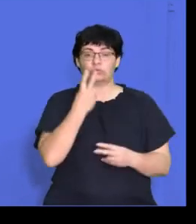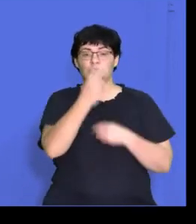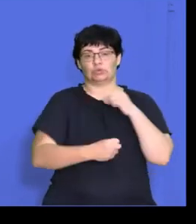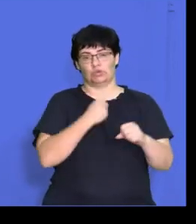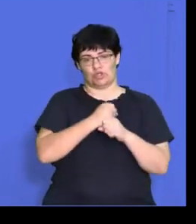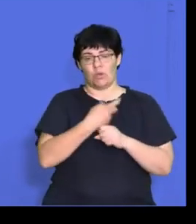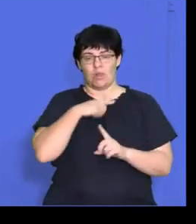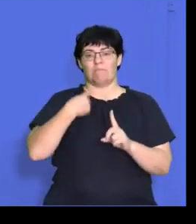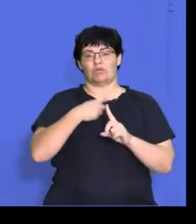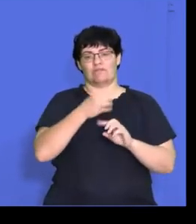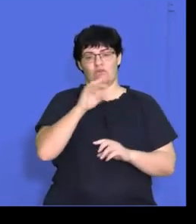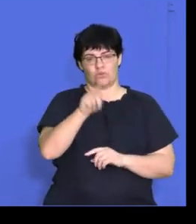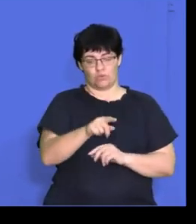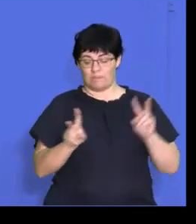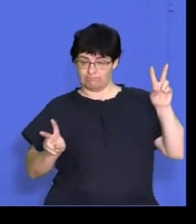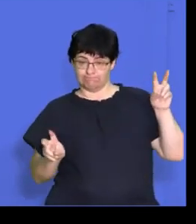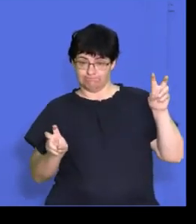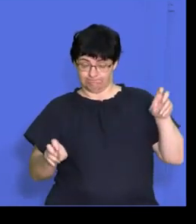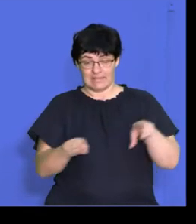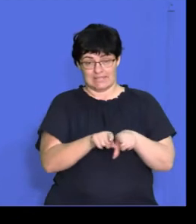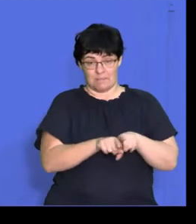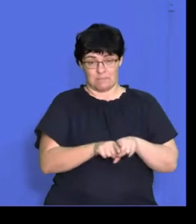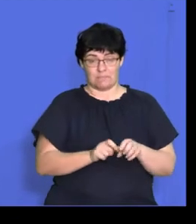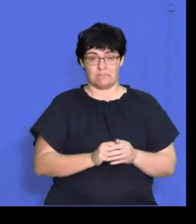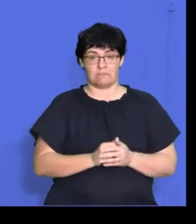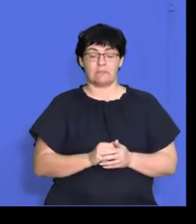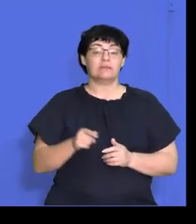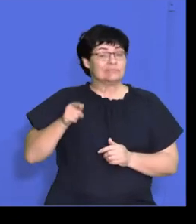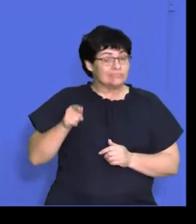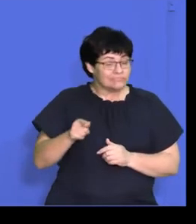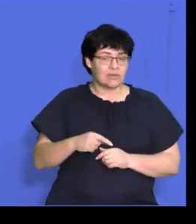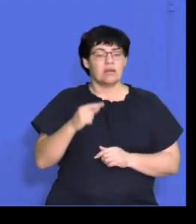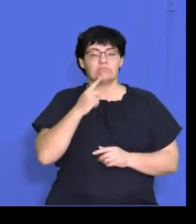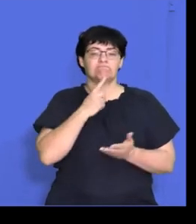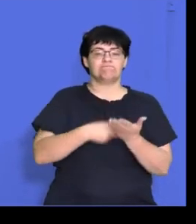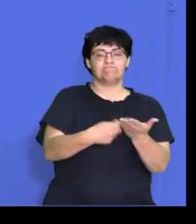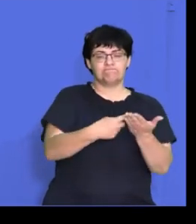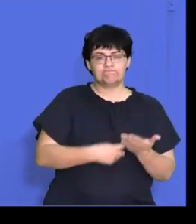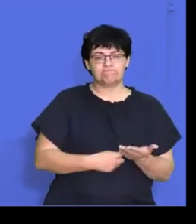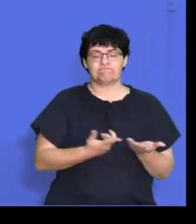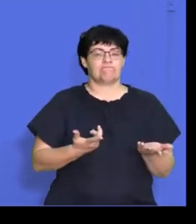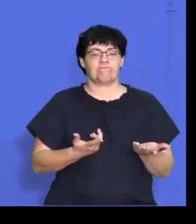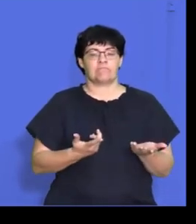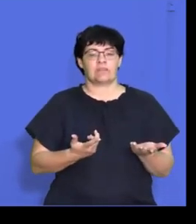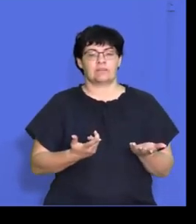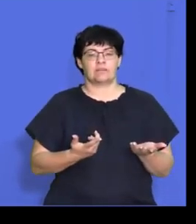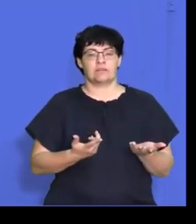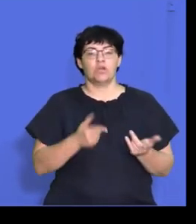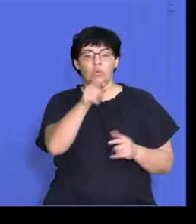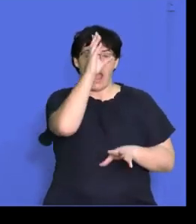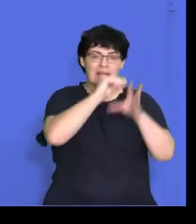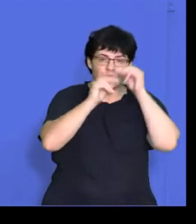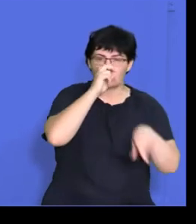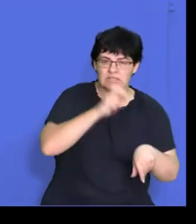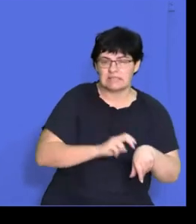advantage. All right, don't forget your quotation marks there. So here they're talking about what experience you